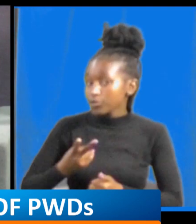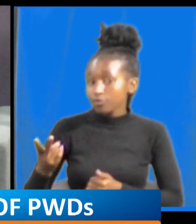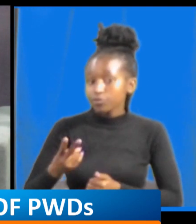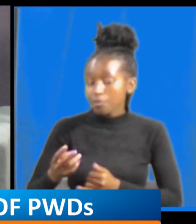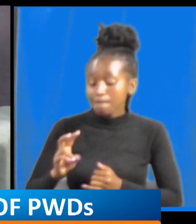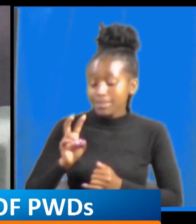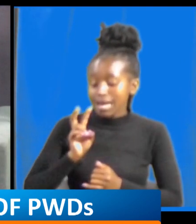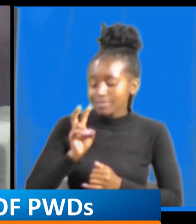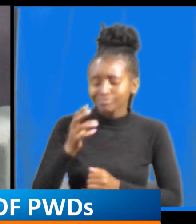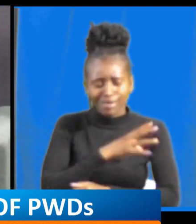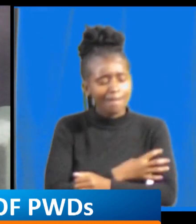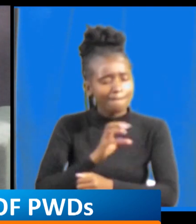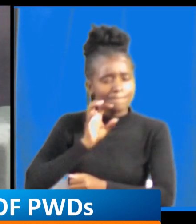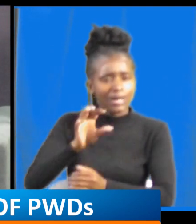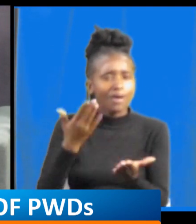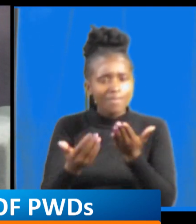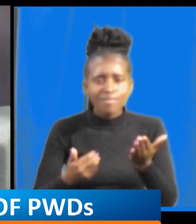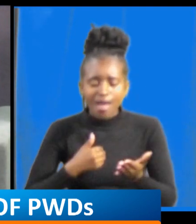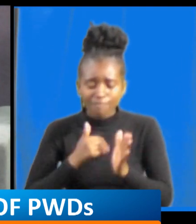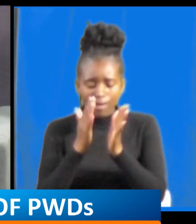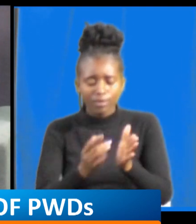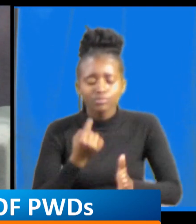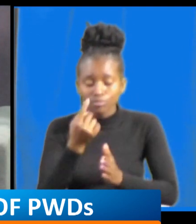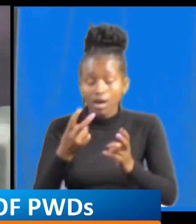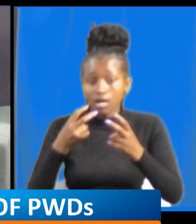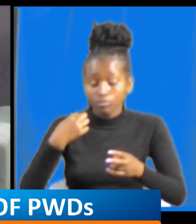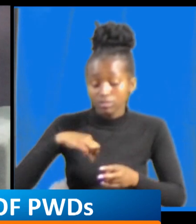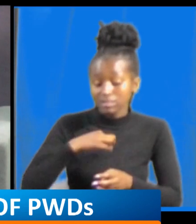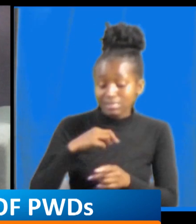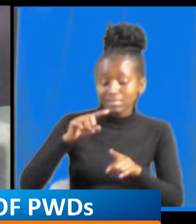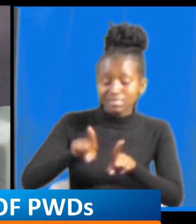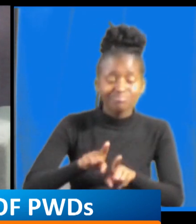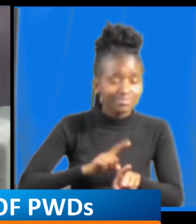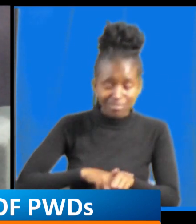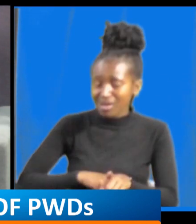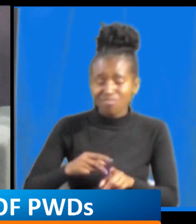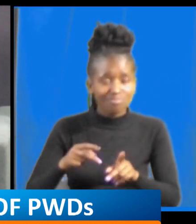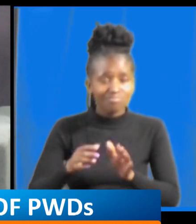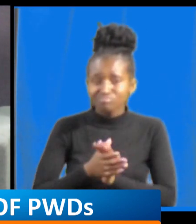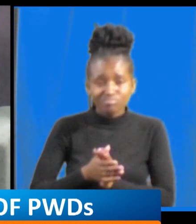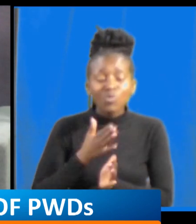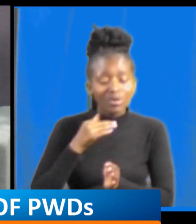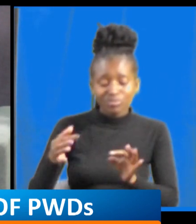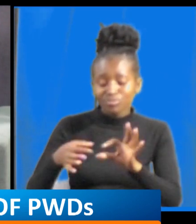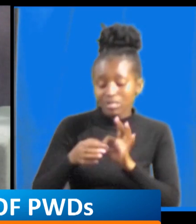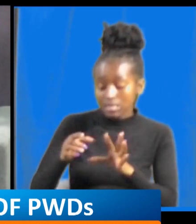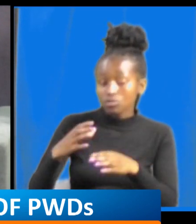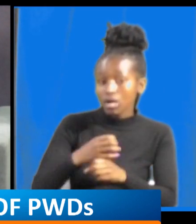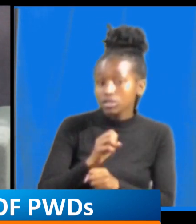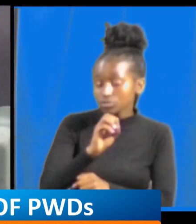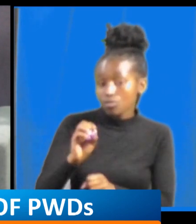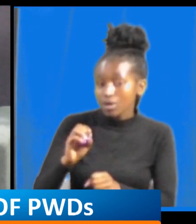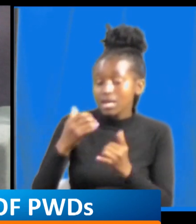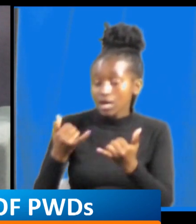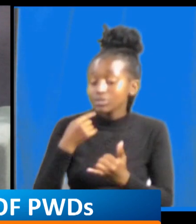empowered maybe there's someone watching there and he or she is ignorant of maybe joining APDK what are the benefits you have